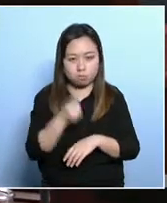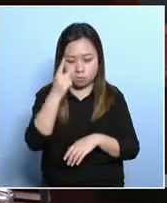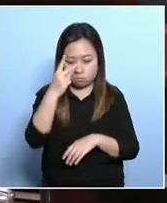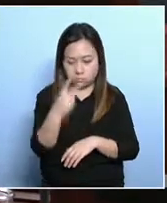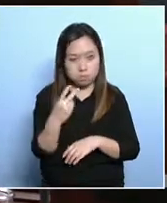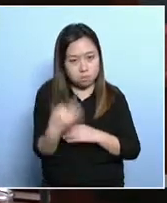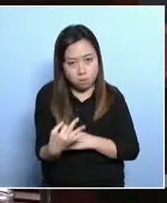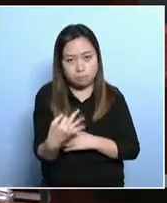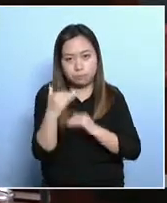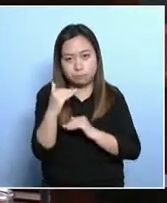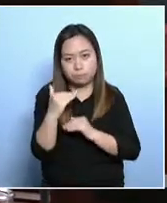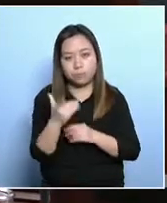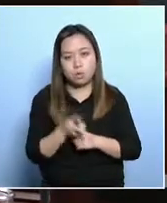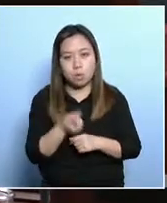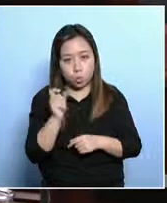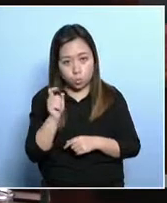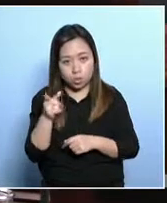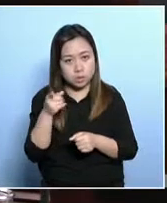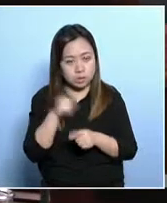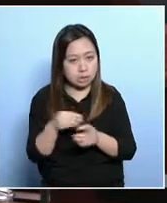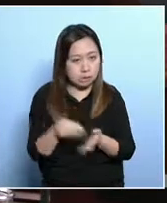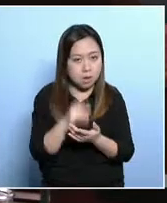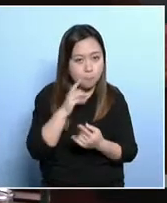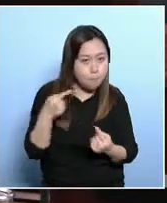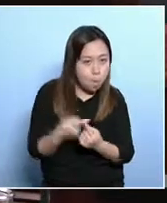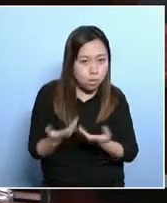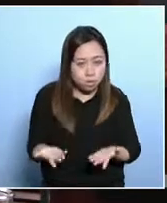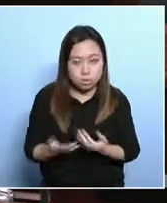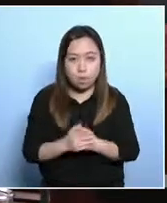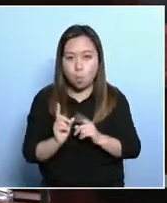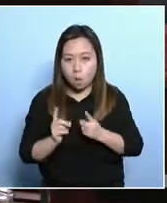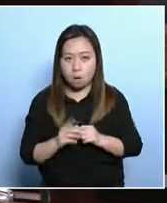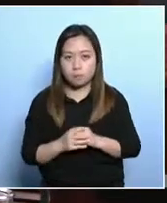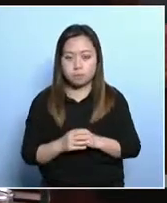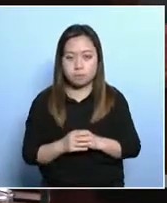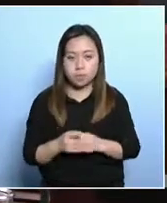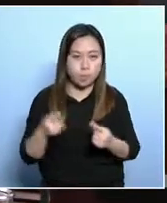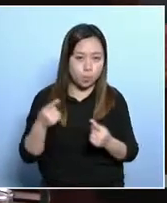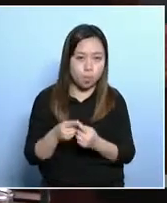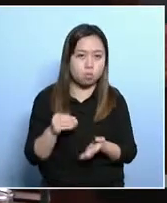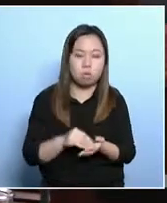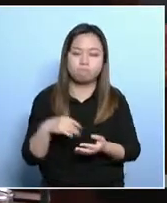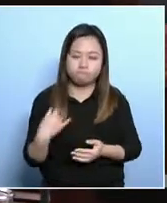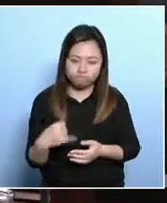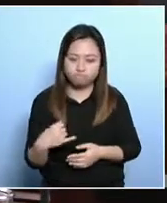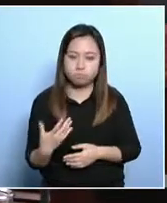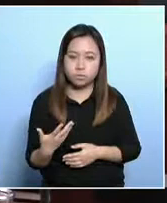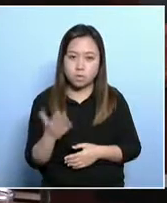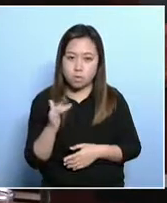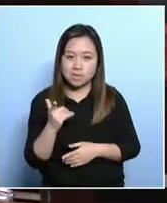Now is the third segment of this hearing. Now, will you draw up